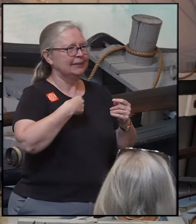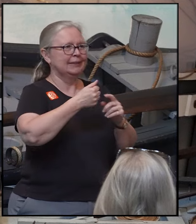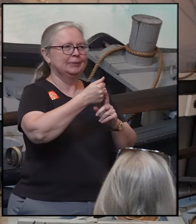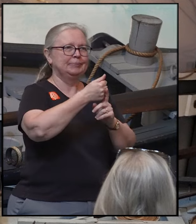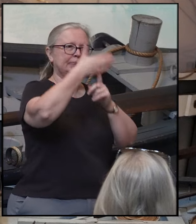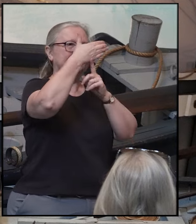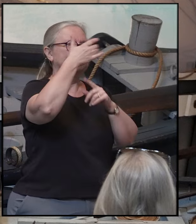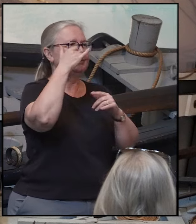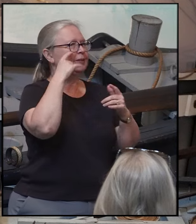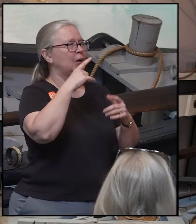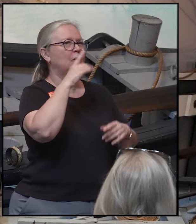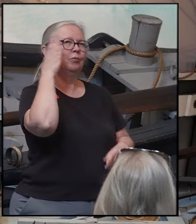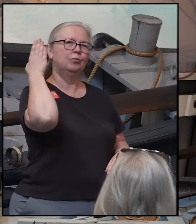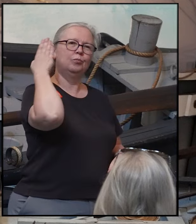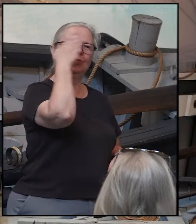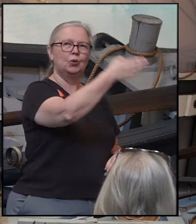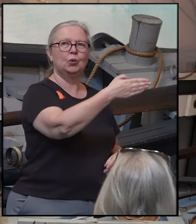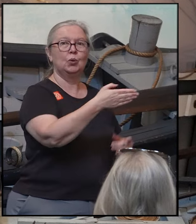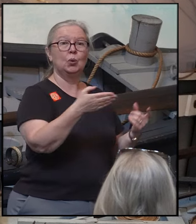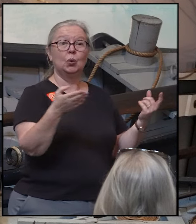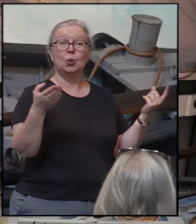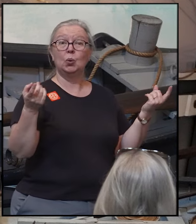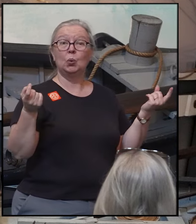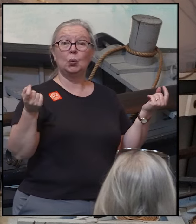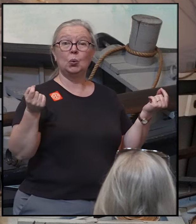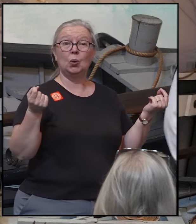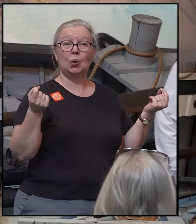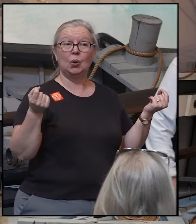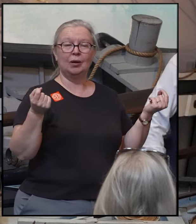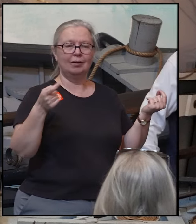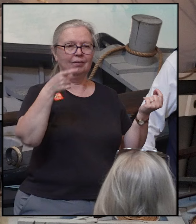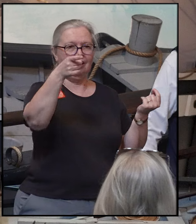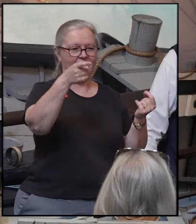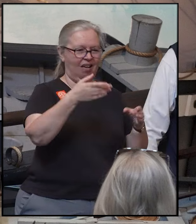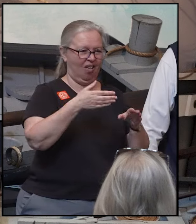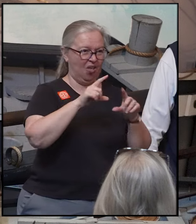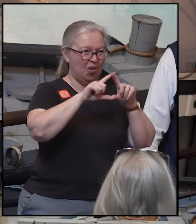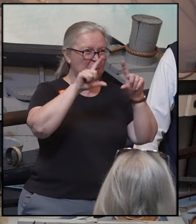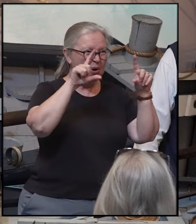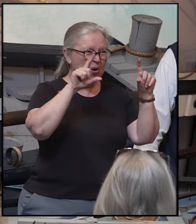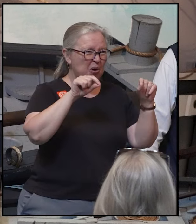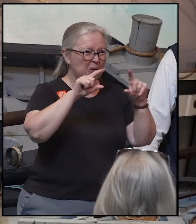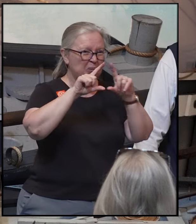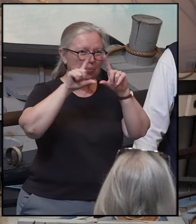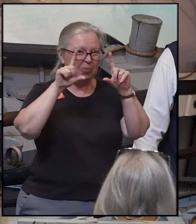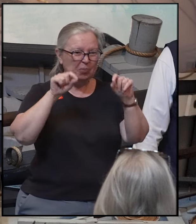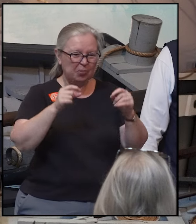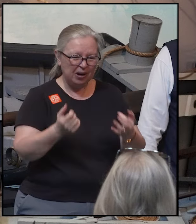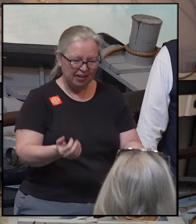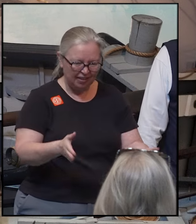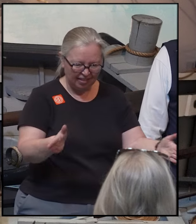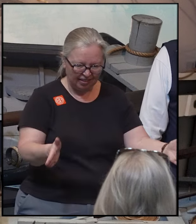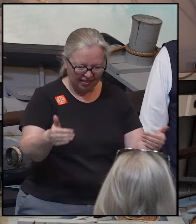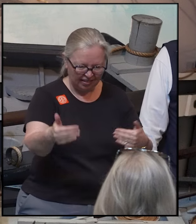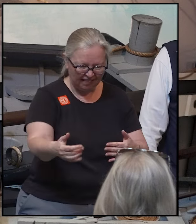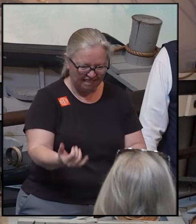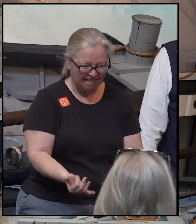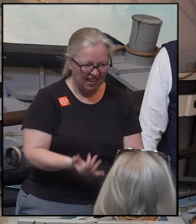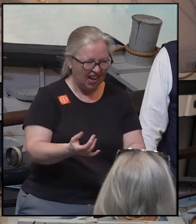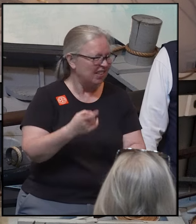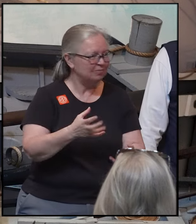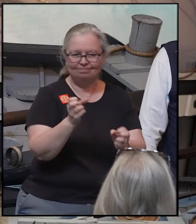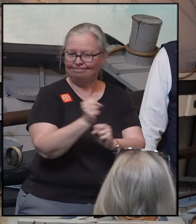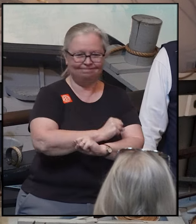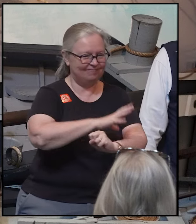flag. One of the first things they're going to do is blow up the bricks of the tri-works. After two or three or four